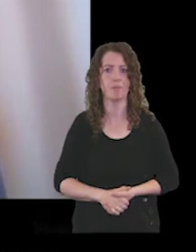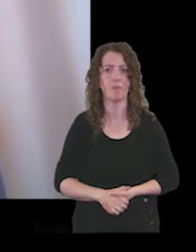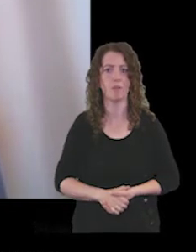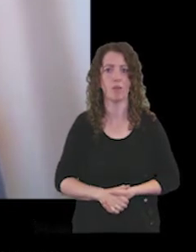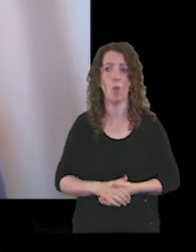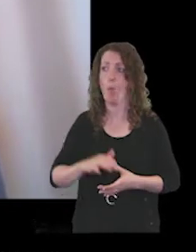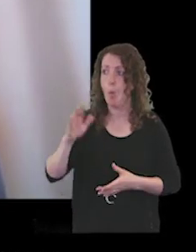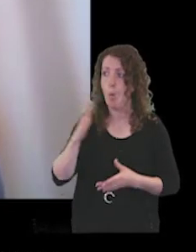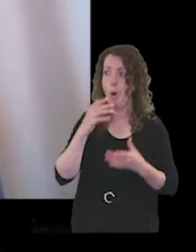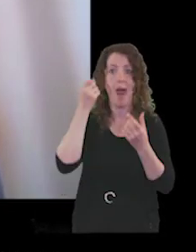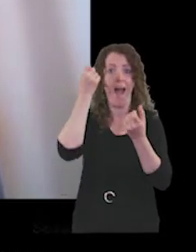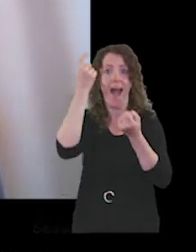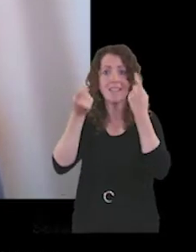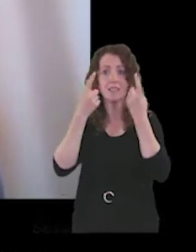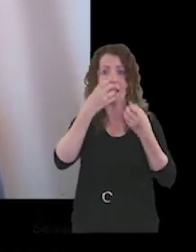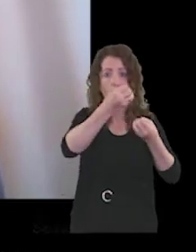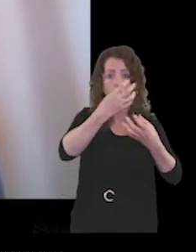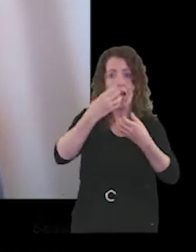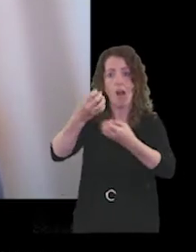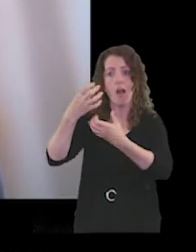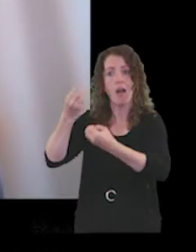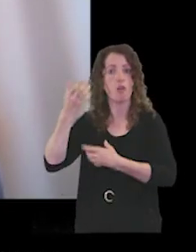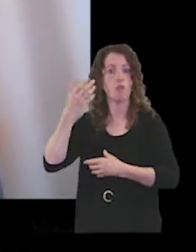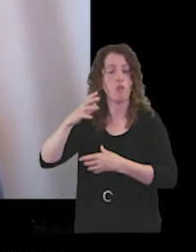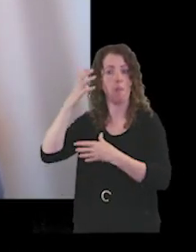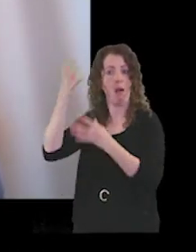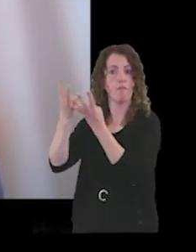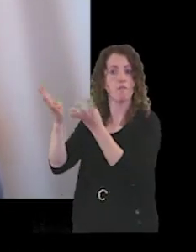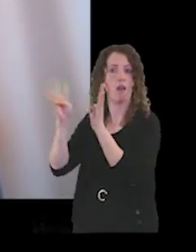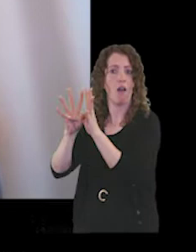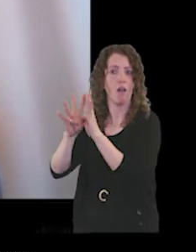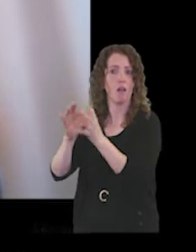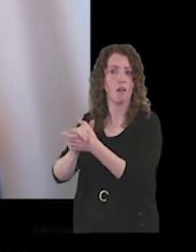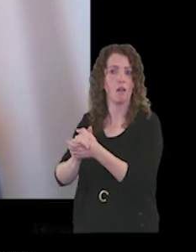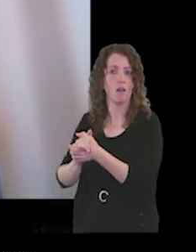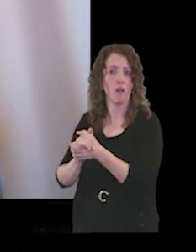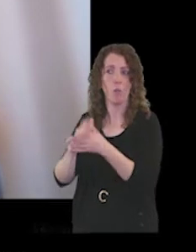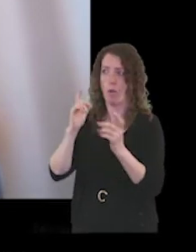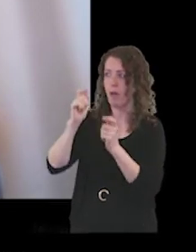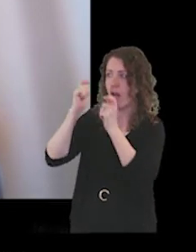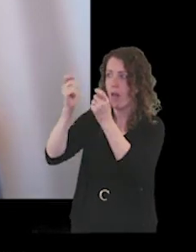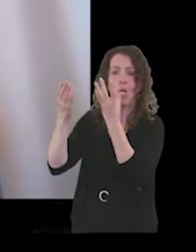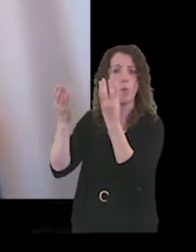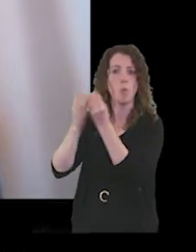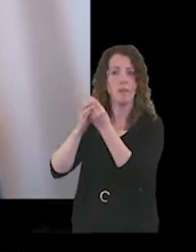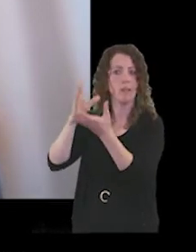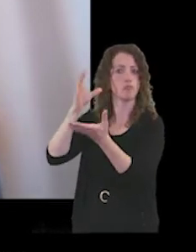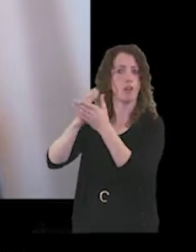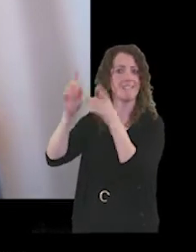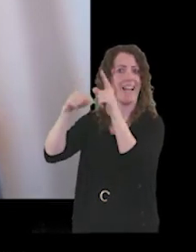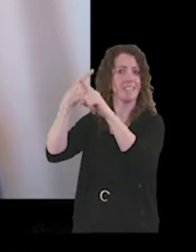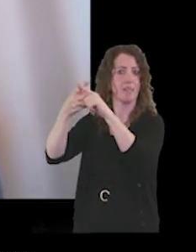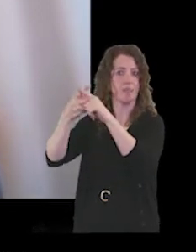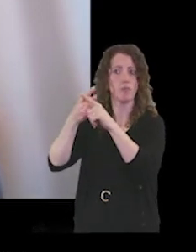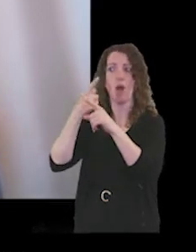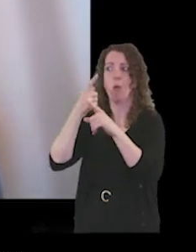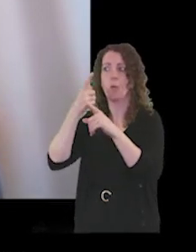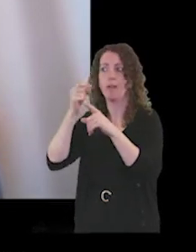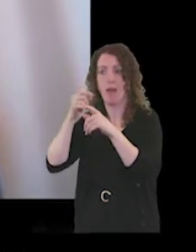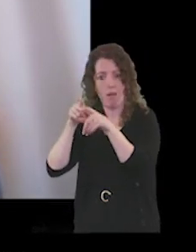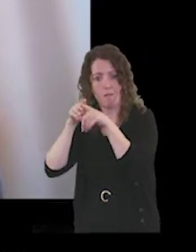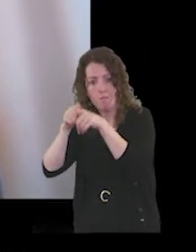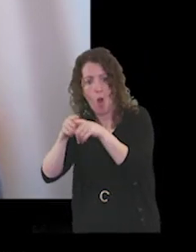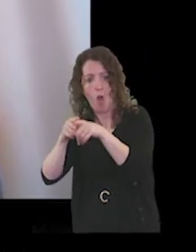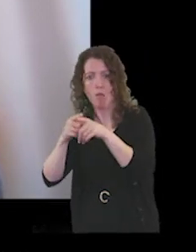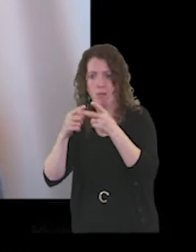ideas presented by Governors were taken up with the Trust Executive and acted upon wherever pandemic controls